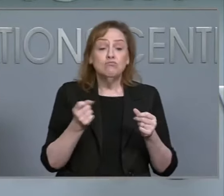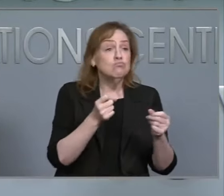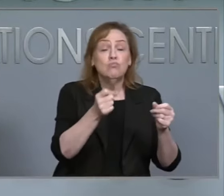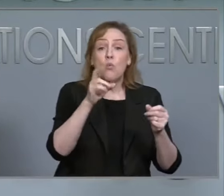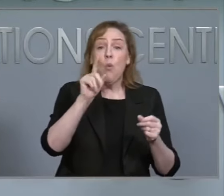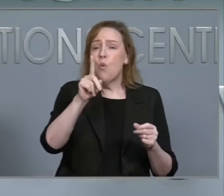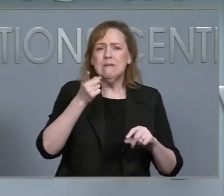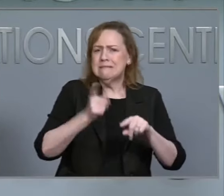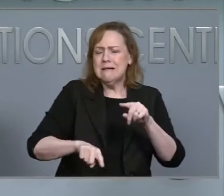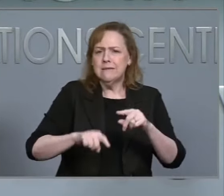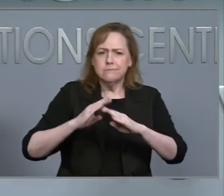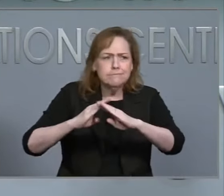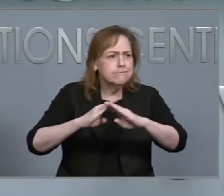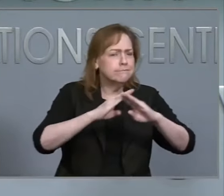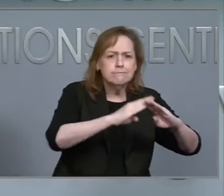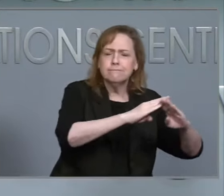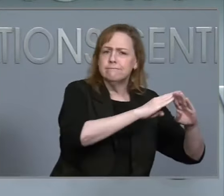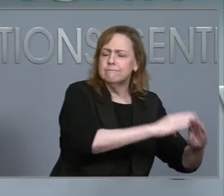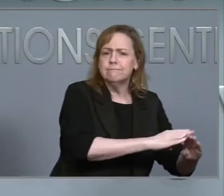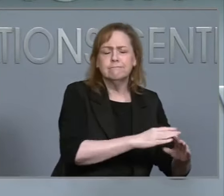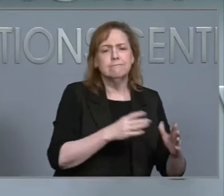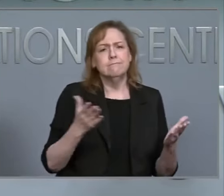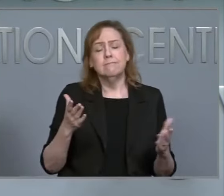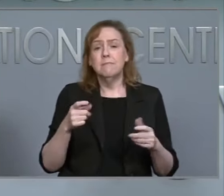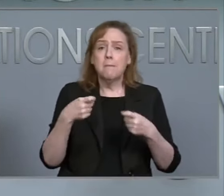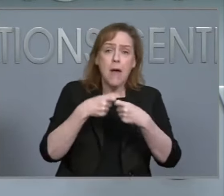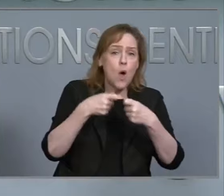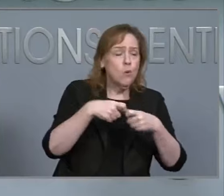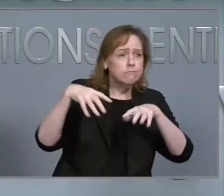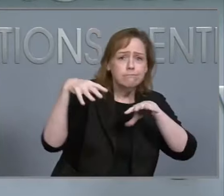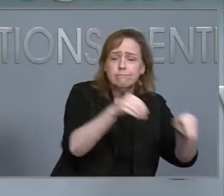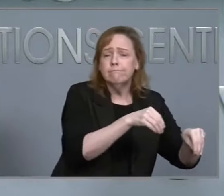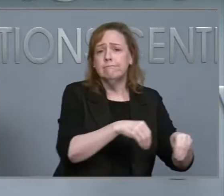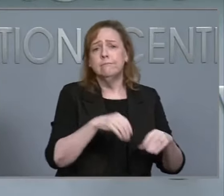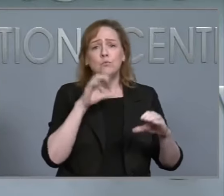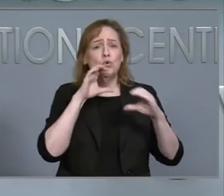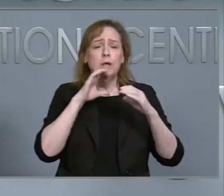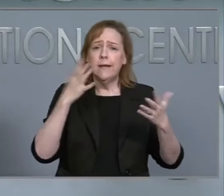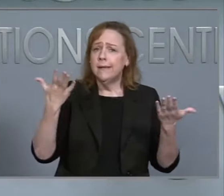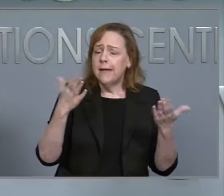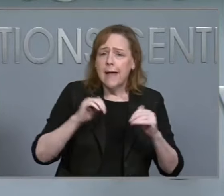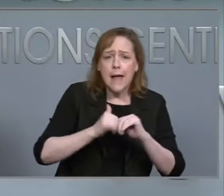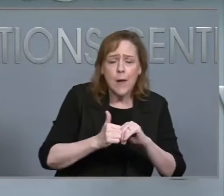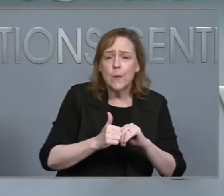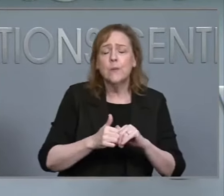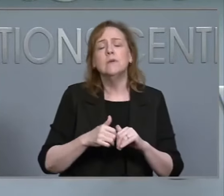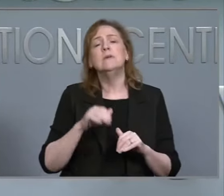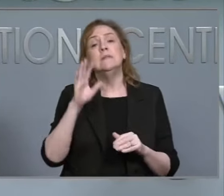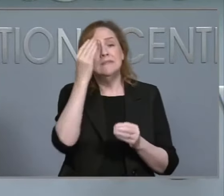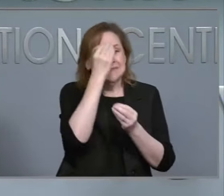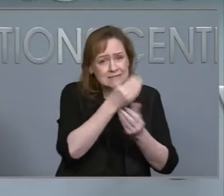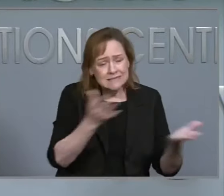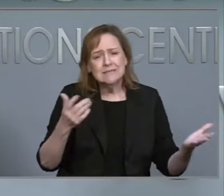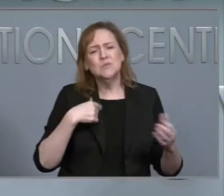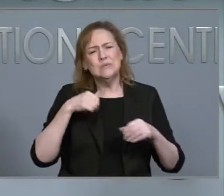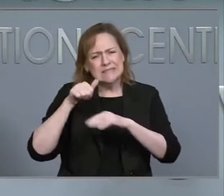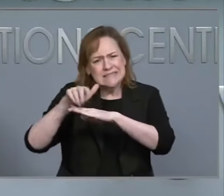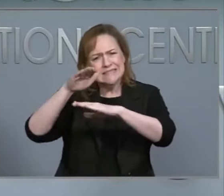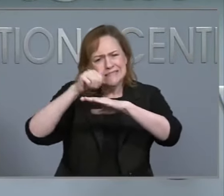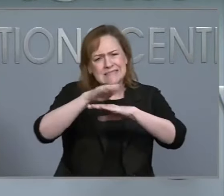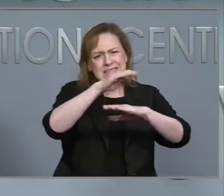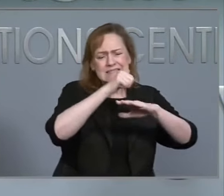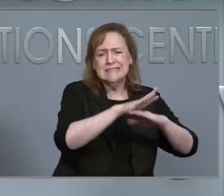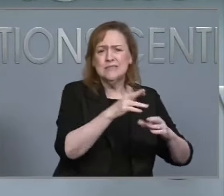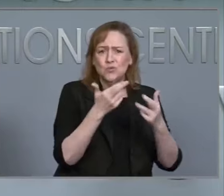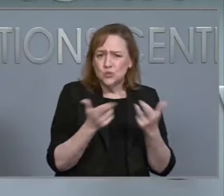They don't have power or communications. Please know that we are sending resources and coordinating closely